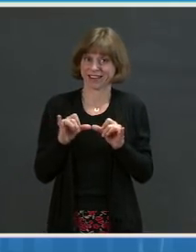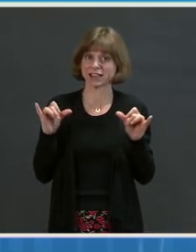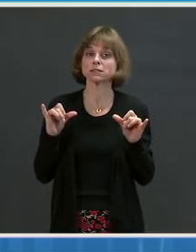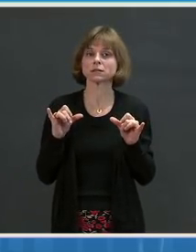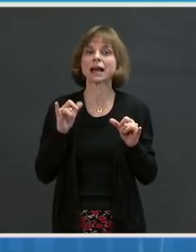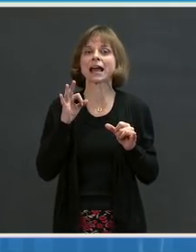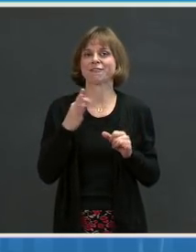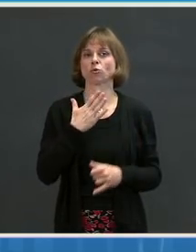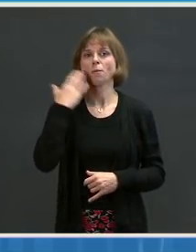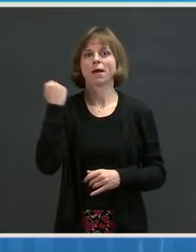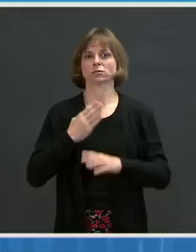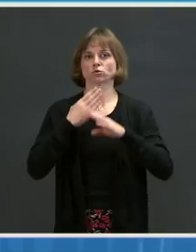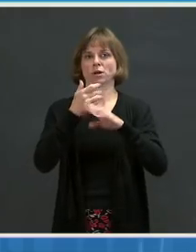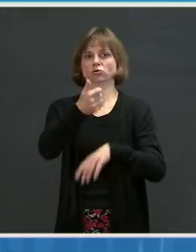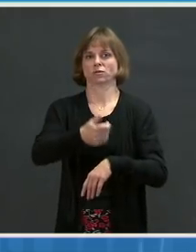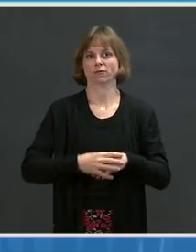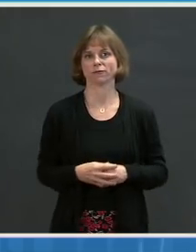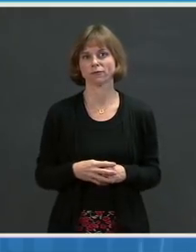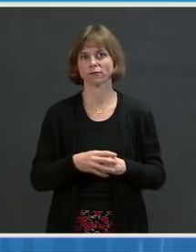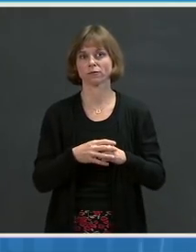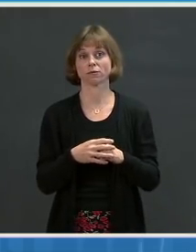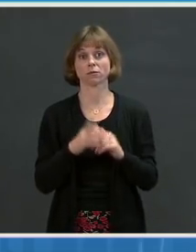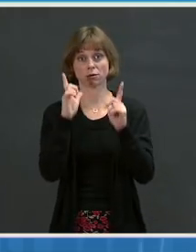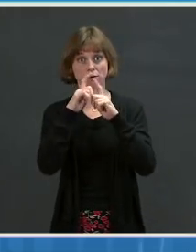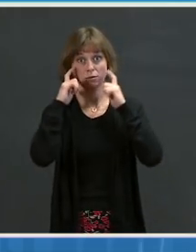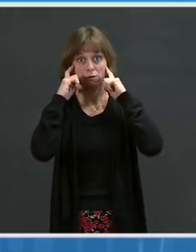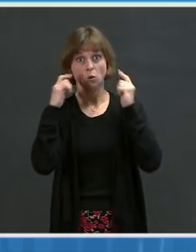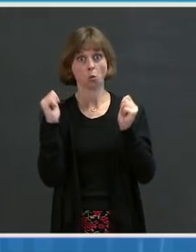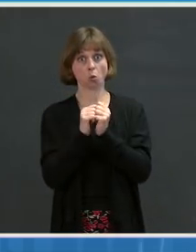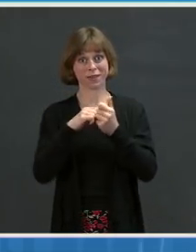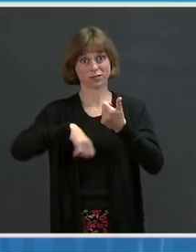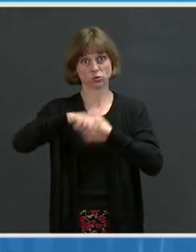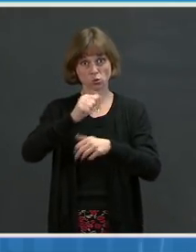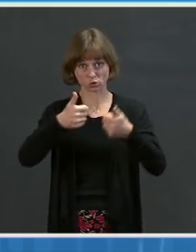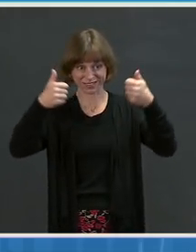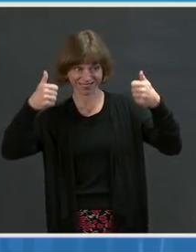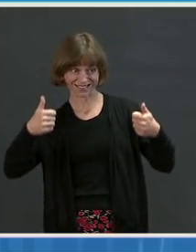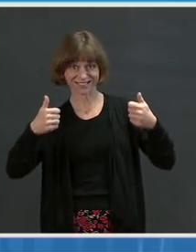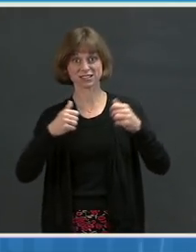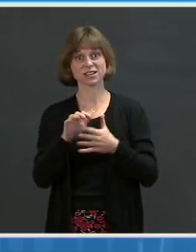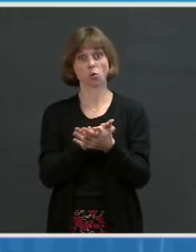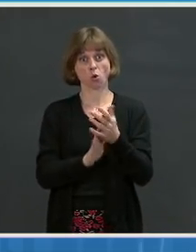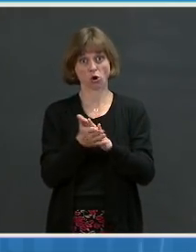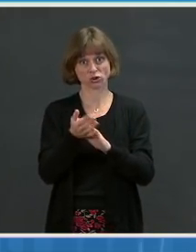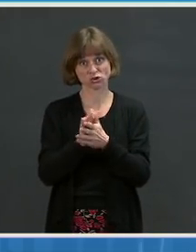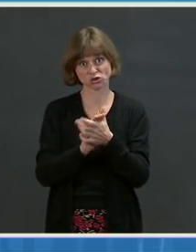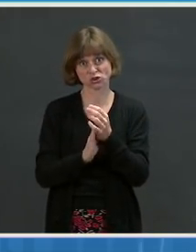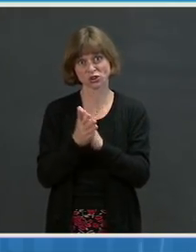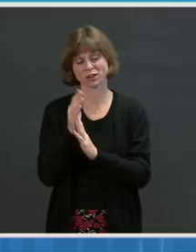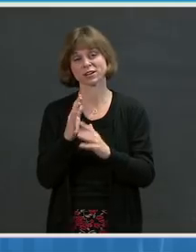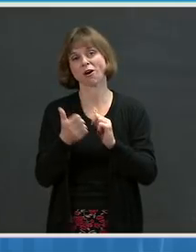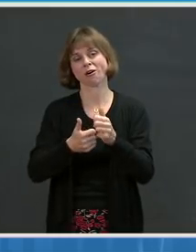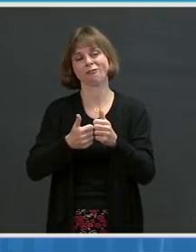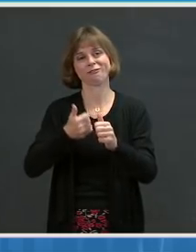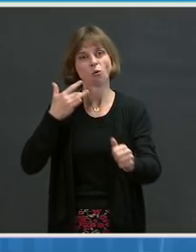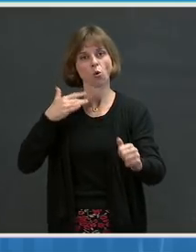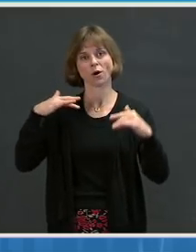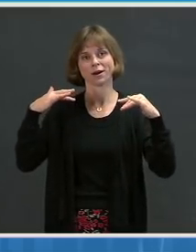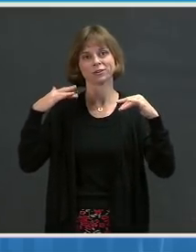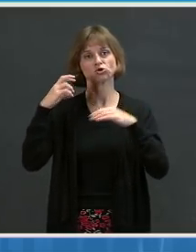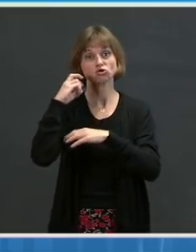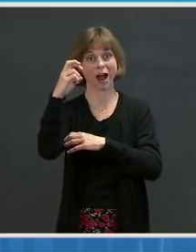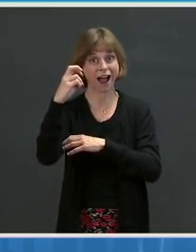protection. By wearing masks in combination with social distancing, washing your hands, avoiding crowds in travel, and getting